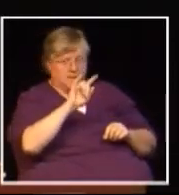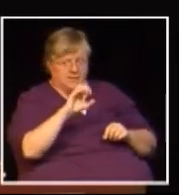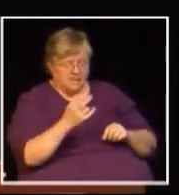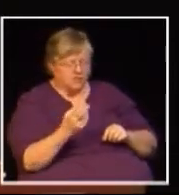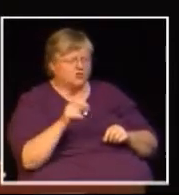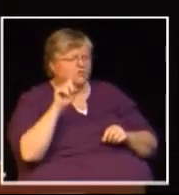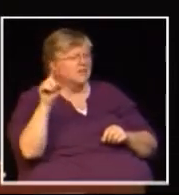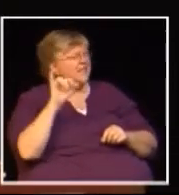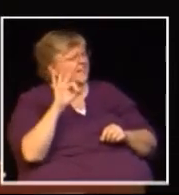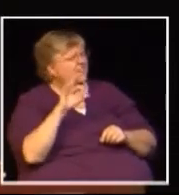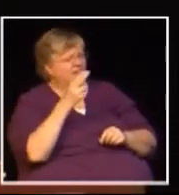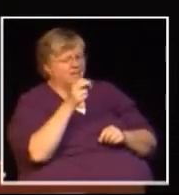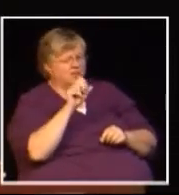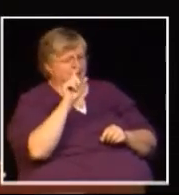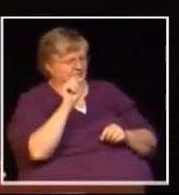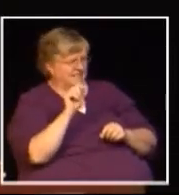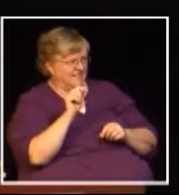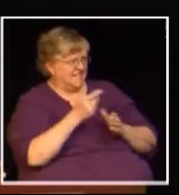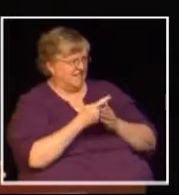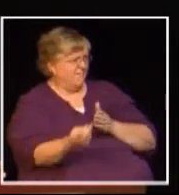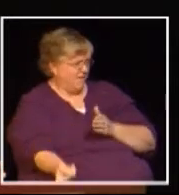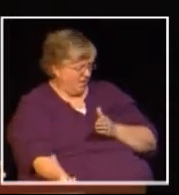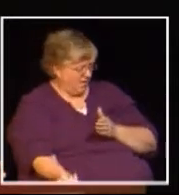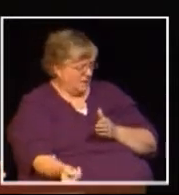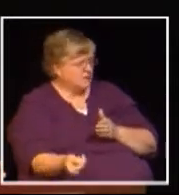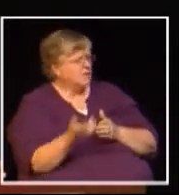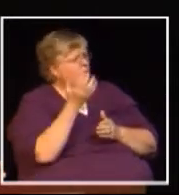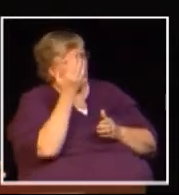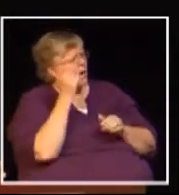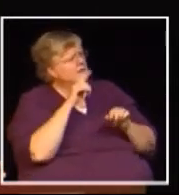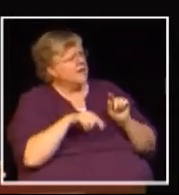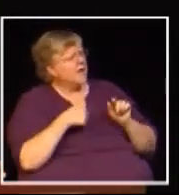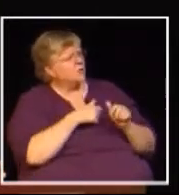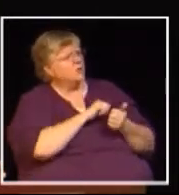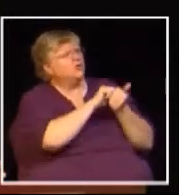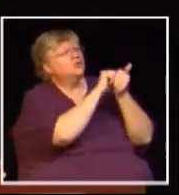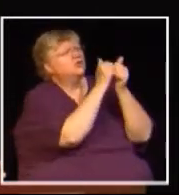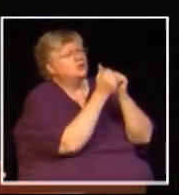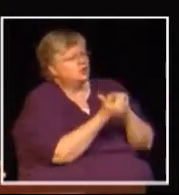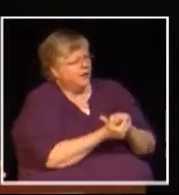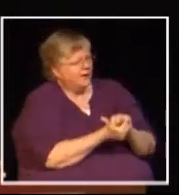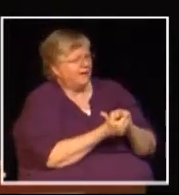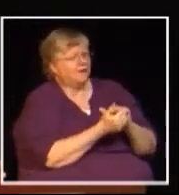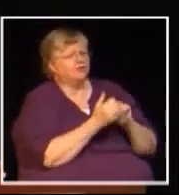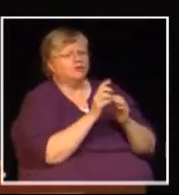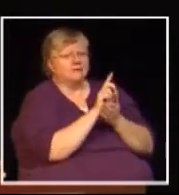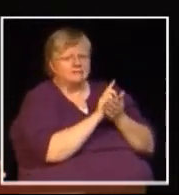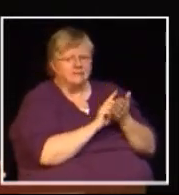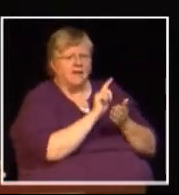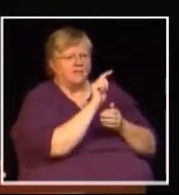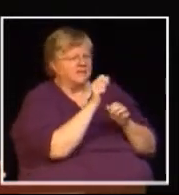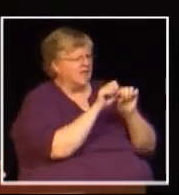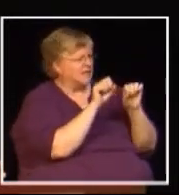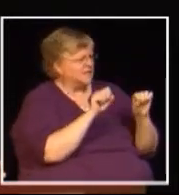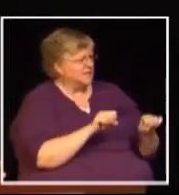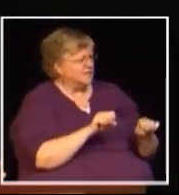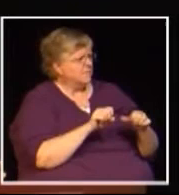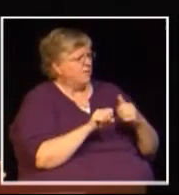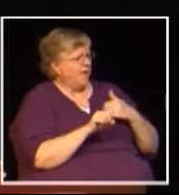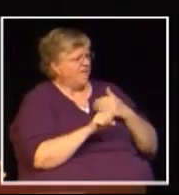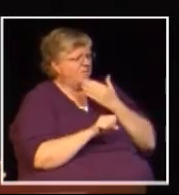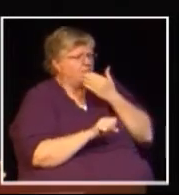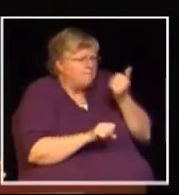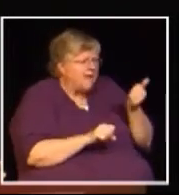Leach the question is this if HST is defeated why can we not redesign and incorporate the best of